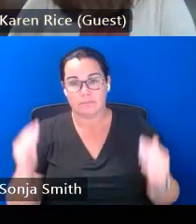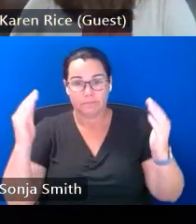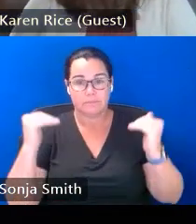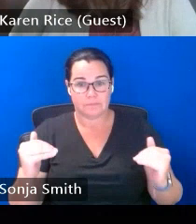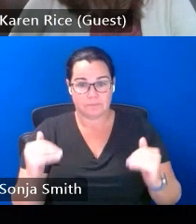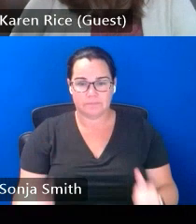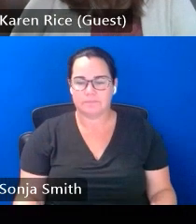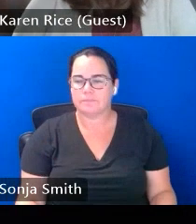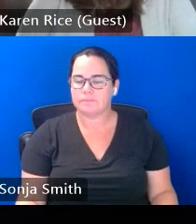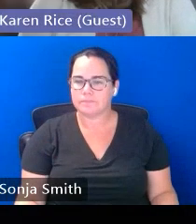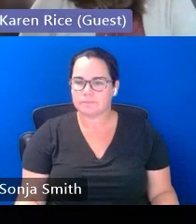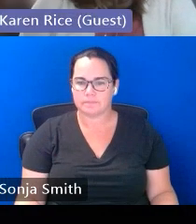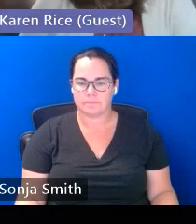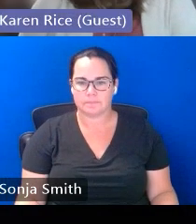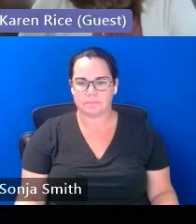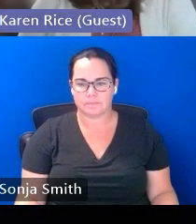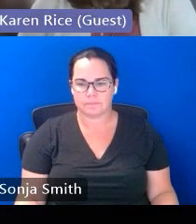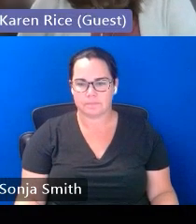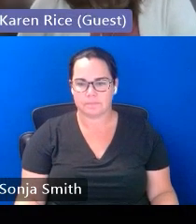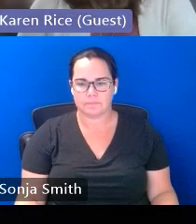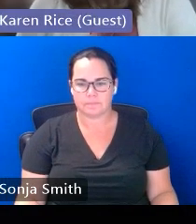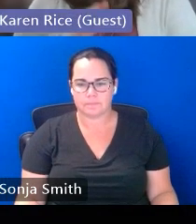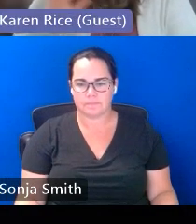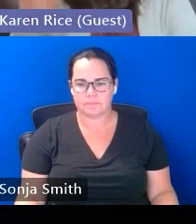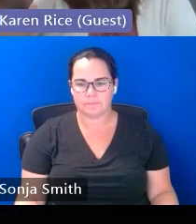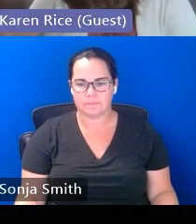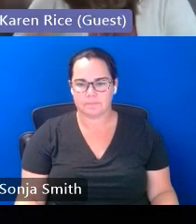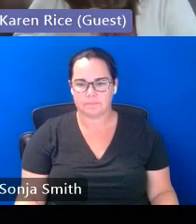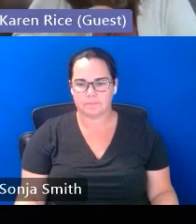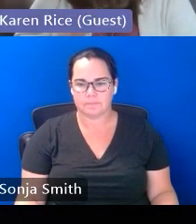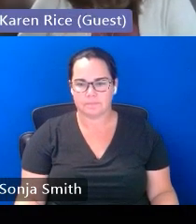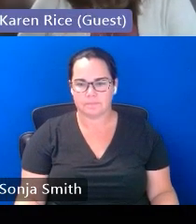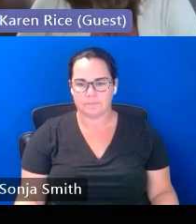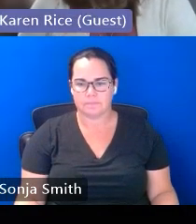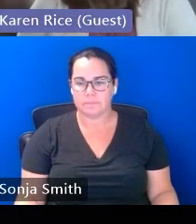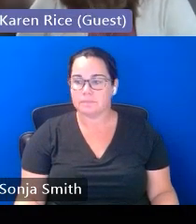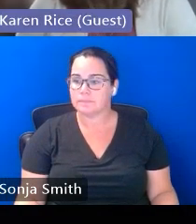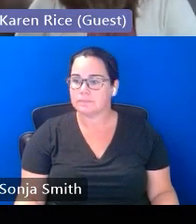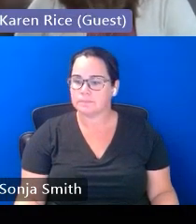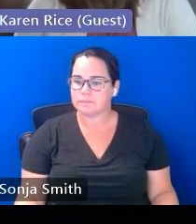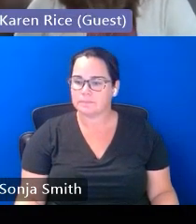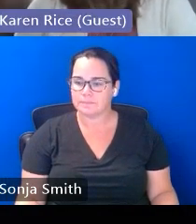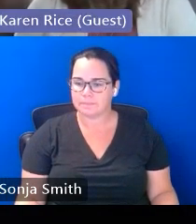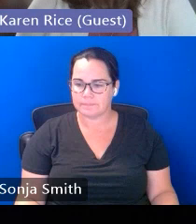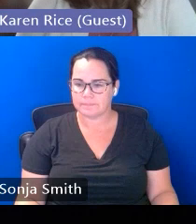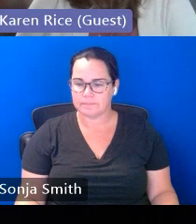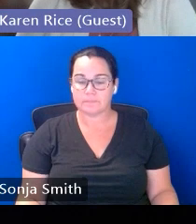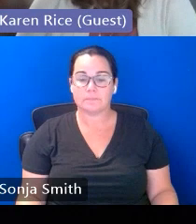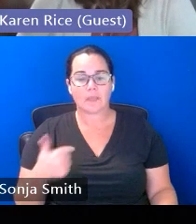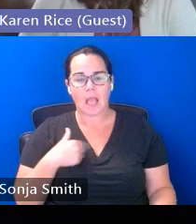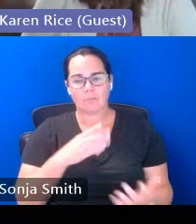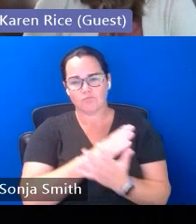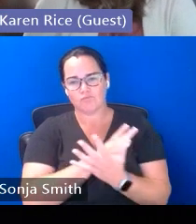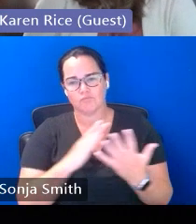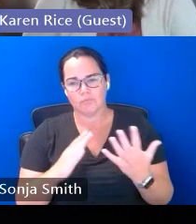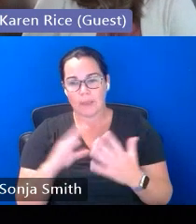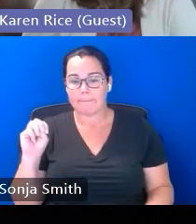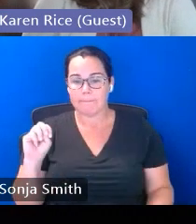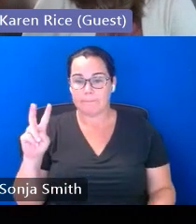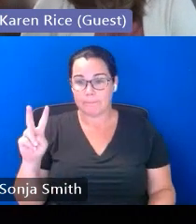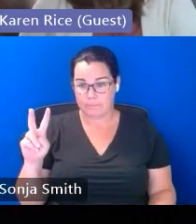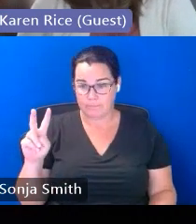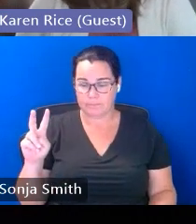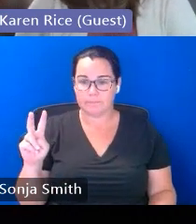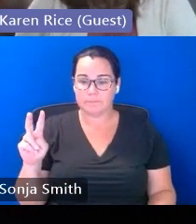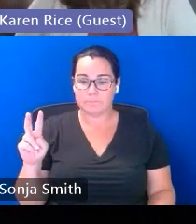okay so i've mentioned this a few times so i'm going to kind of go quickly through this but mckinney-vendo does apply to